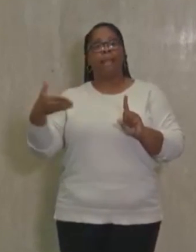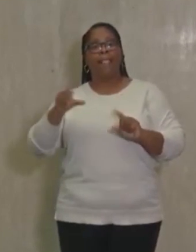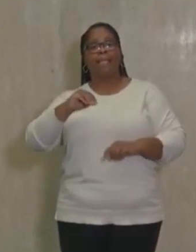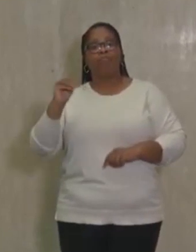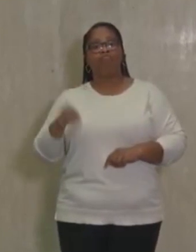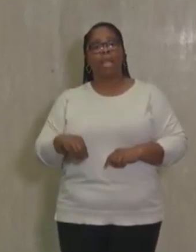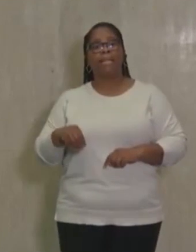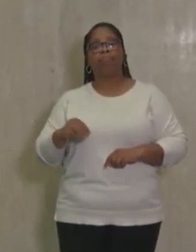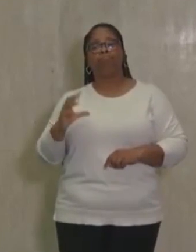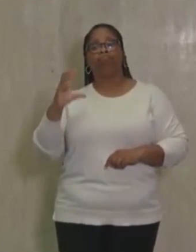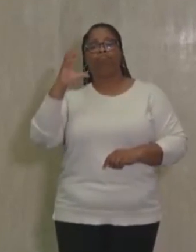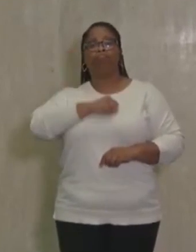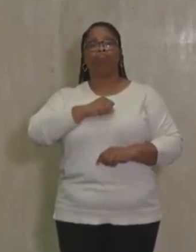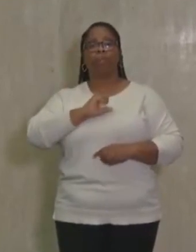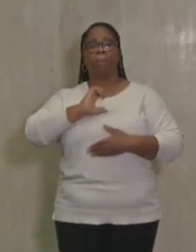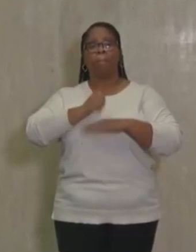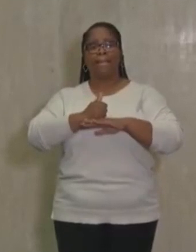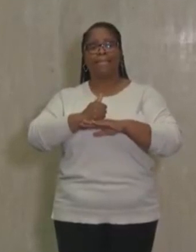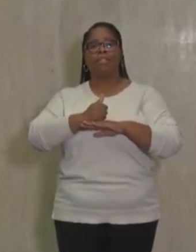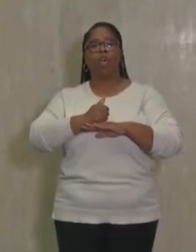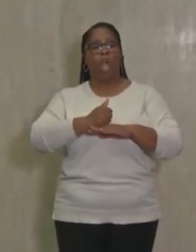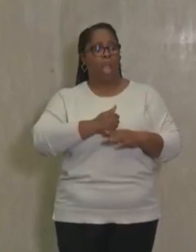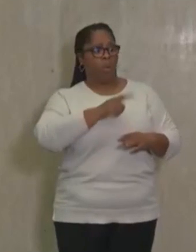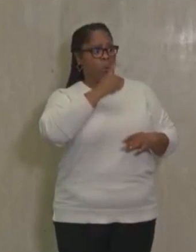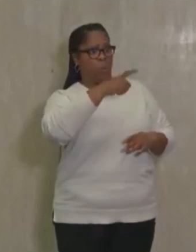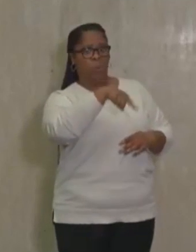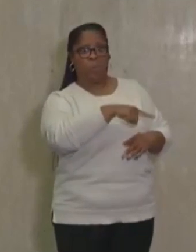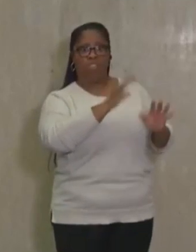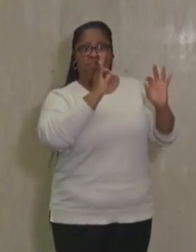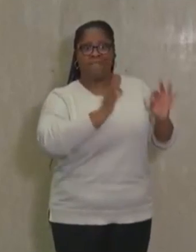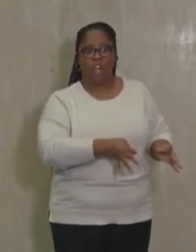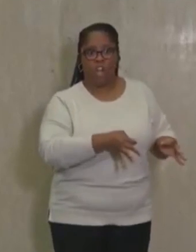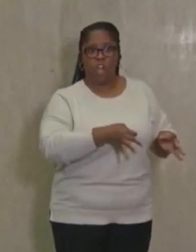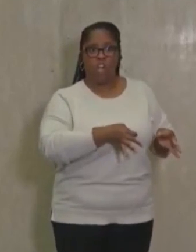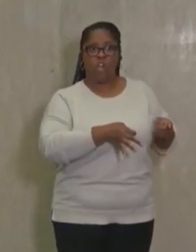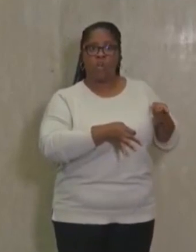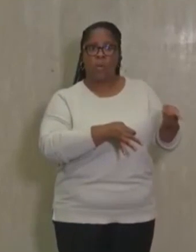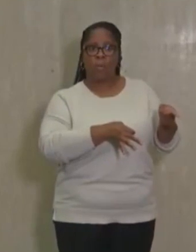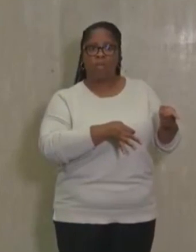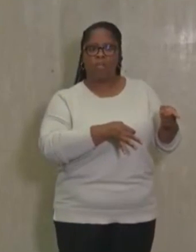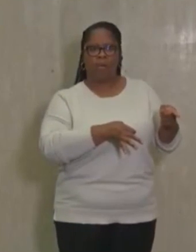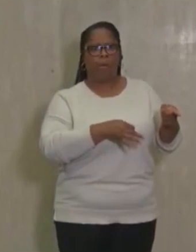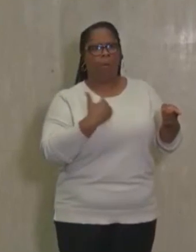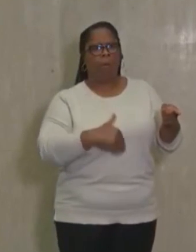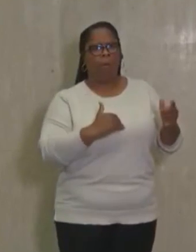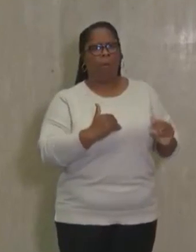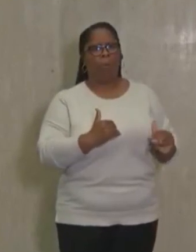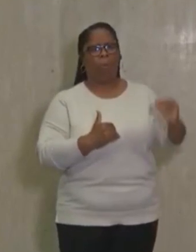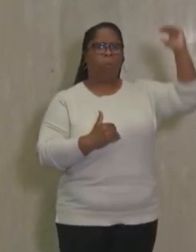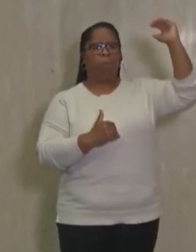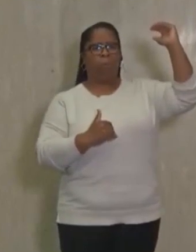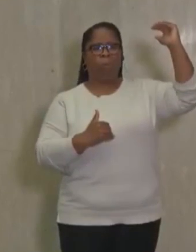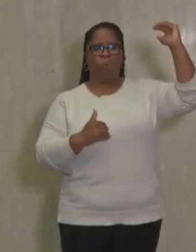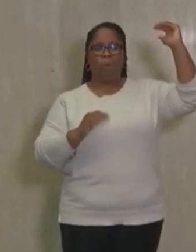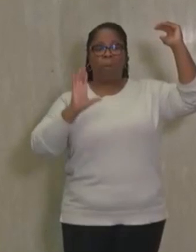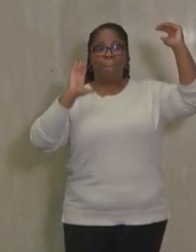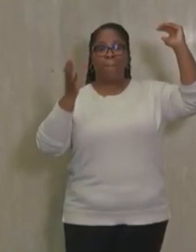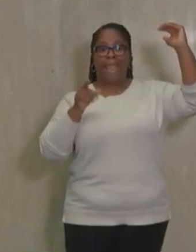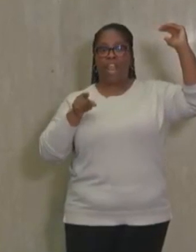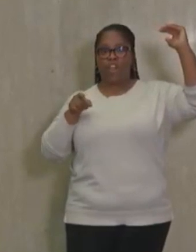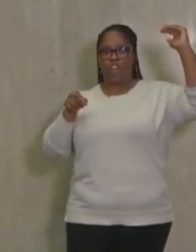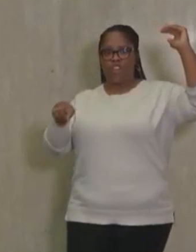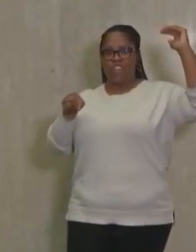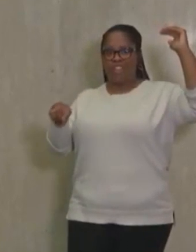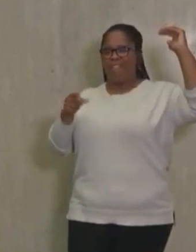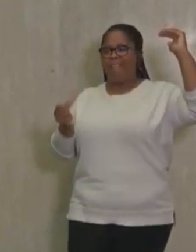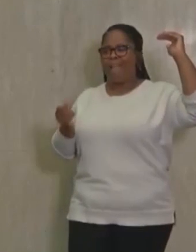estimated based on confirmed cases are going to be much higher than mortality rates estimated based on